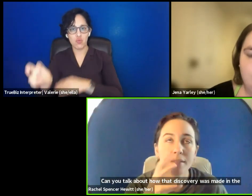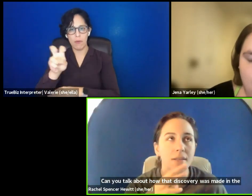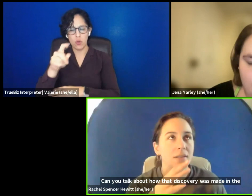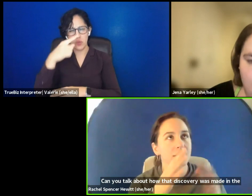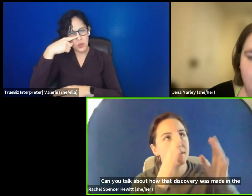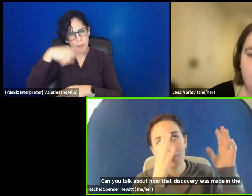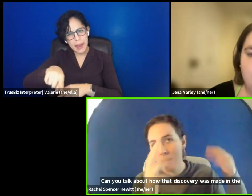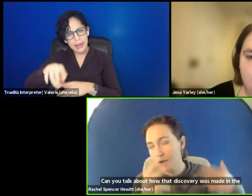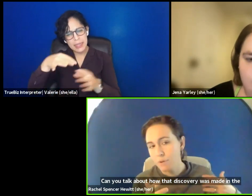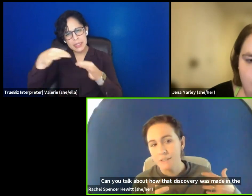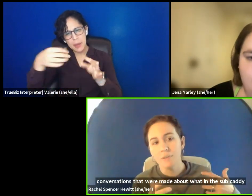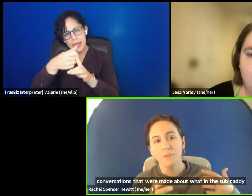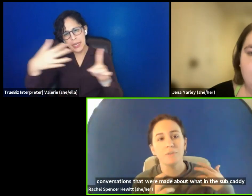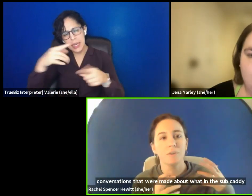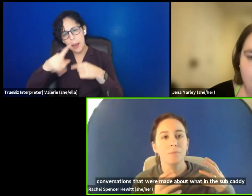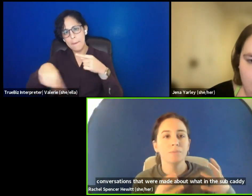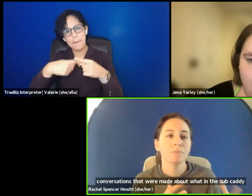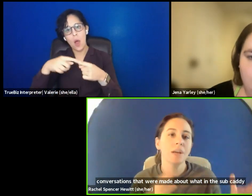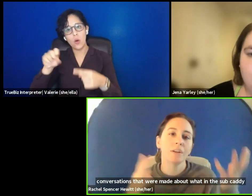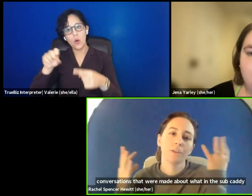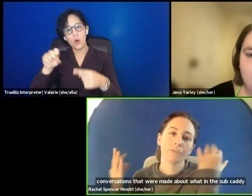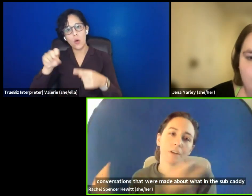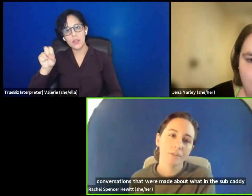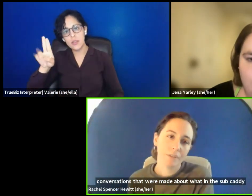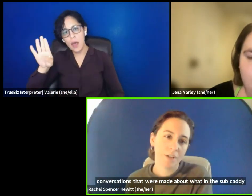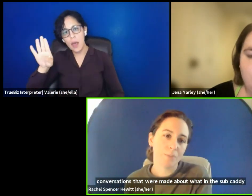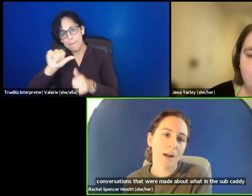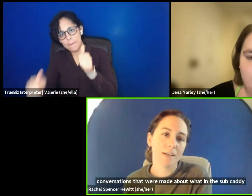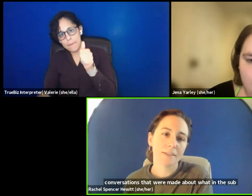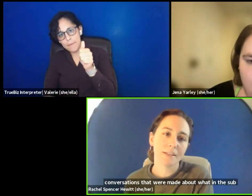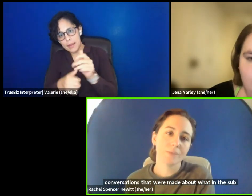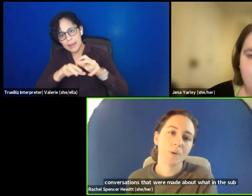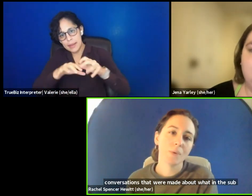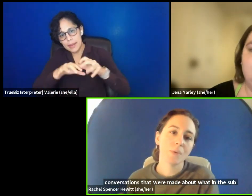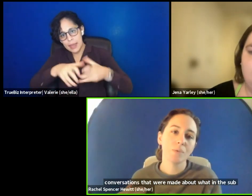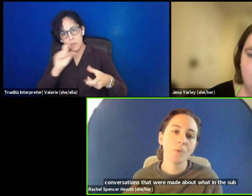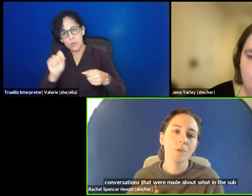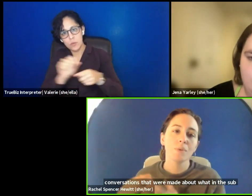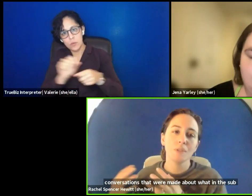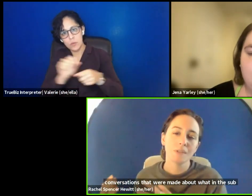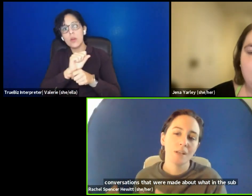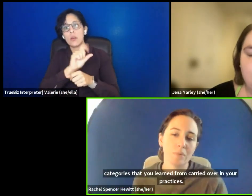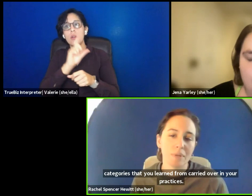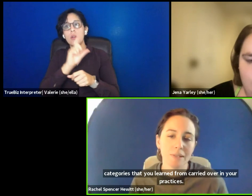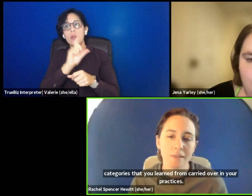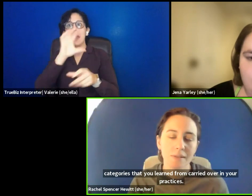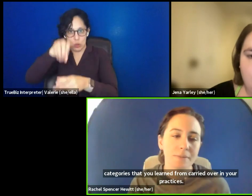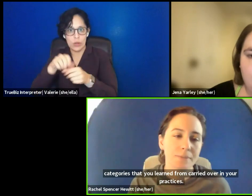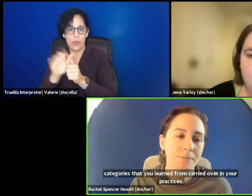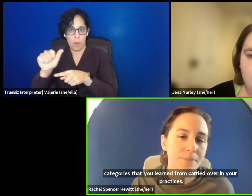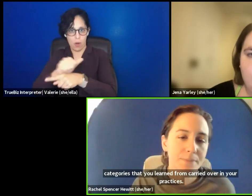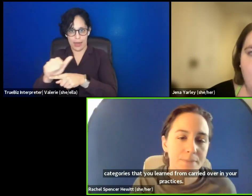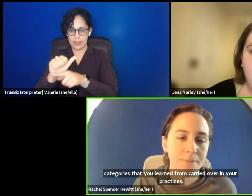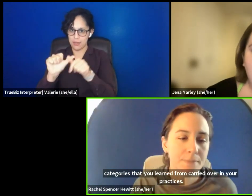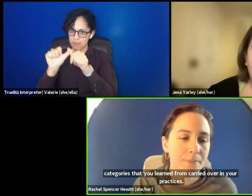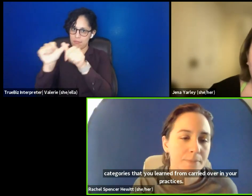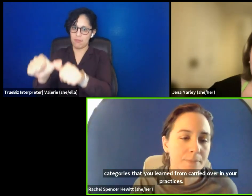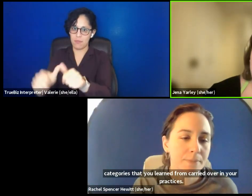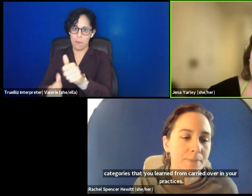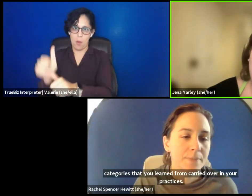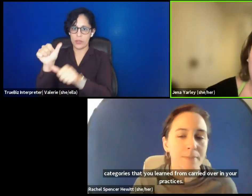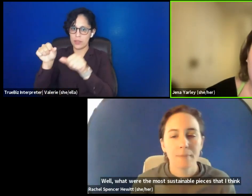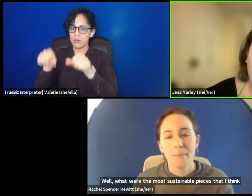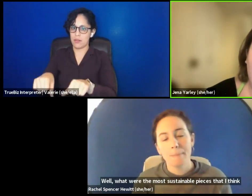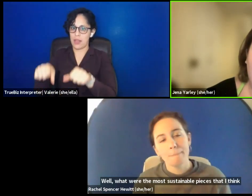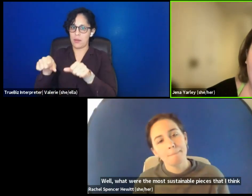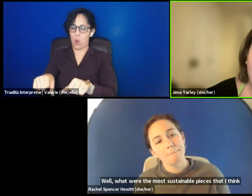what in the subcategories that you learned from carried over in your practices? Well, what were the most sustainable pieces? Sure.